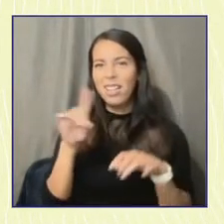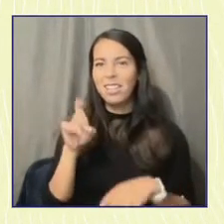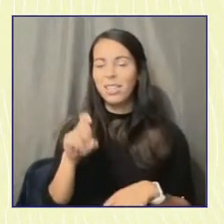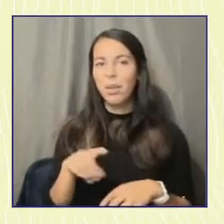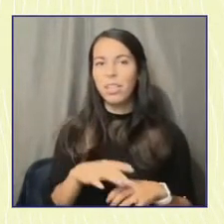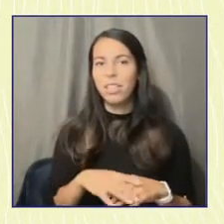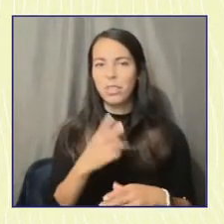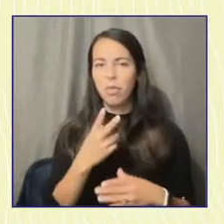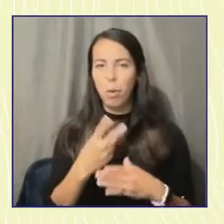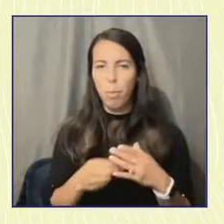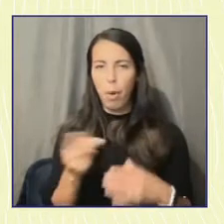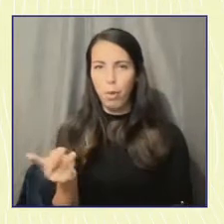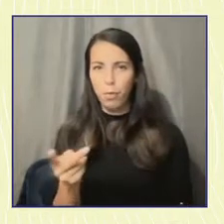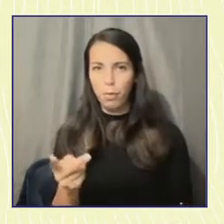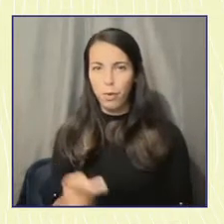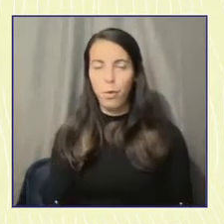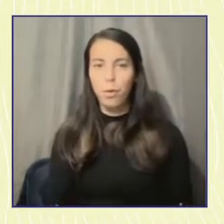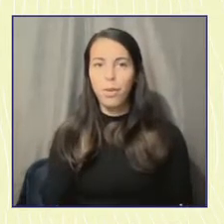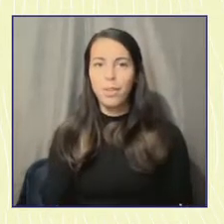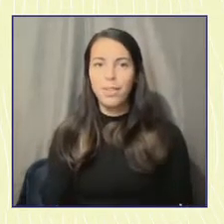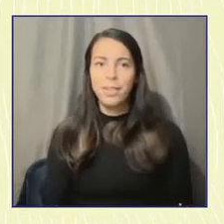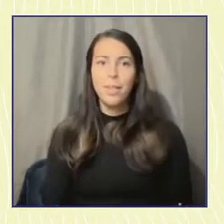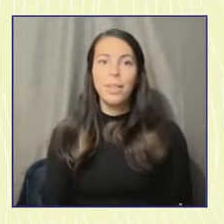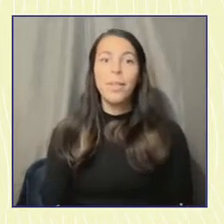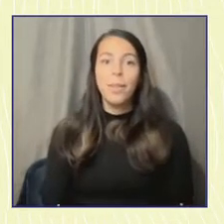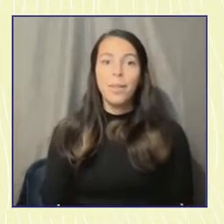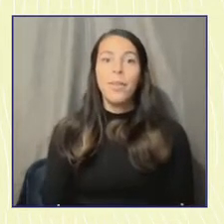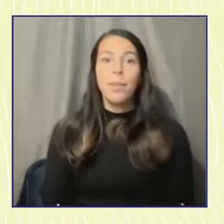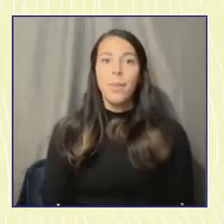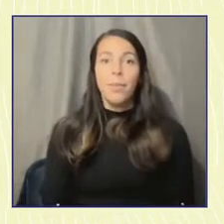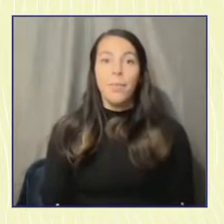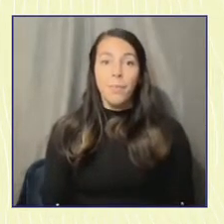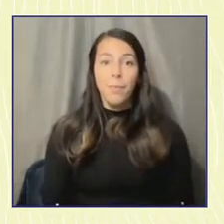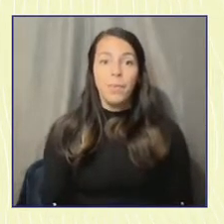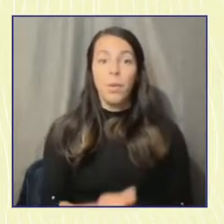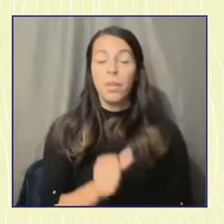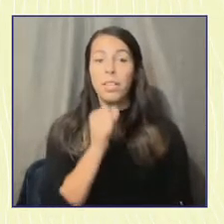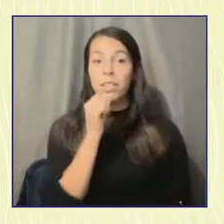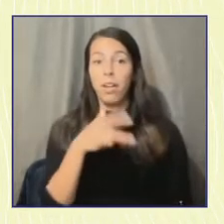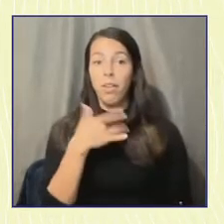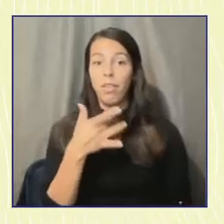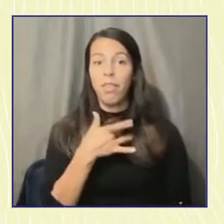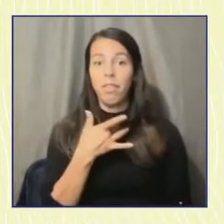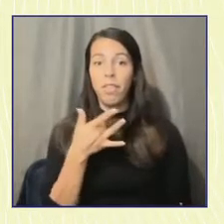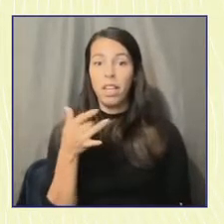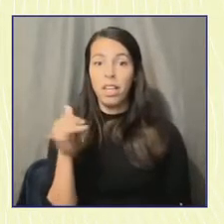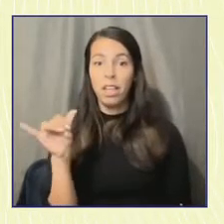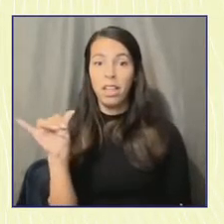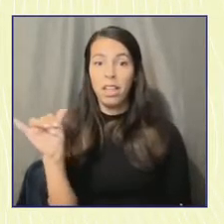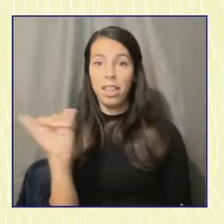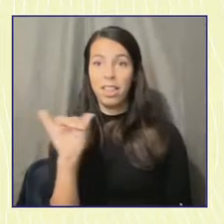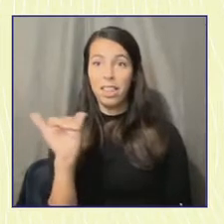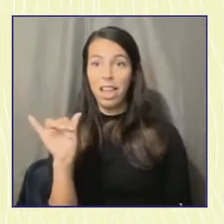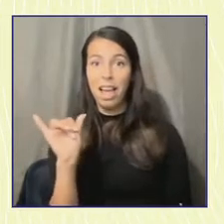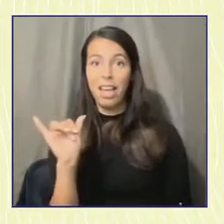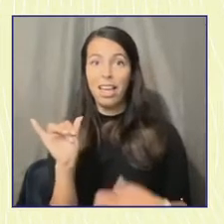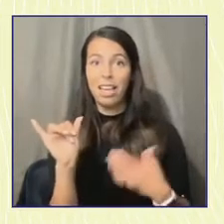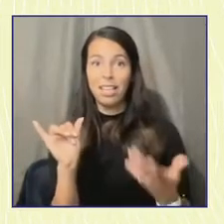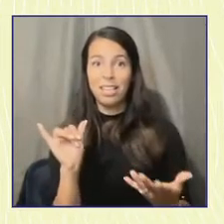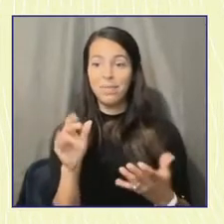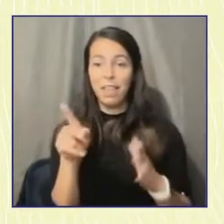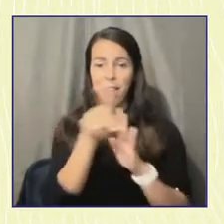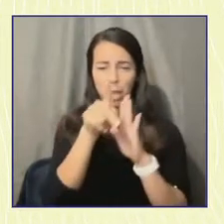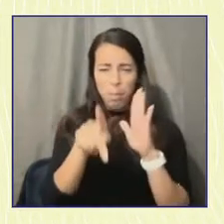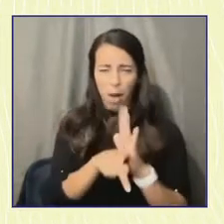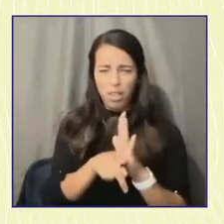kind of on the same theme of when you don't feel like your politicians are really representing you, you don't really have policies that you're excited about voting for.